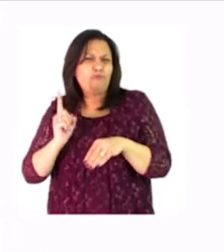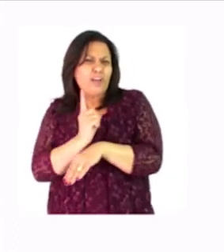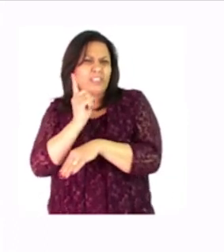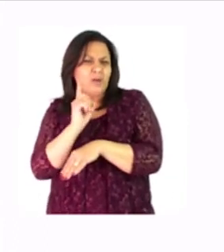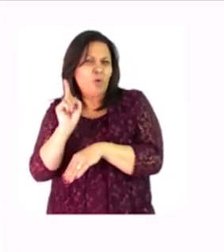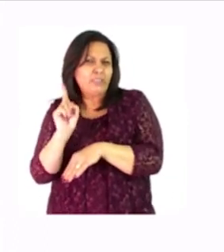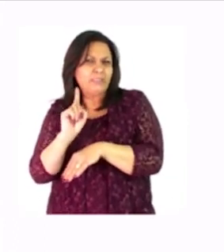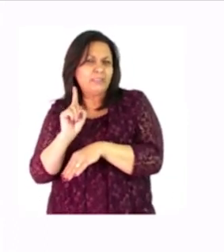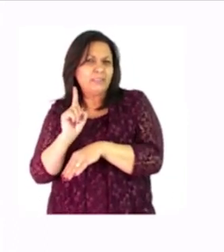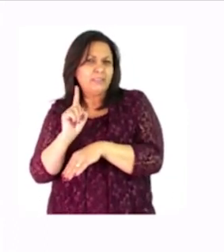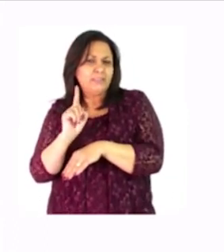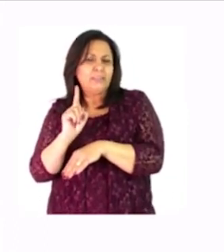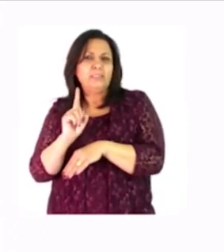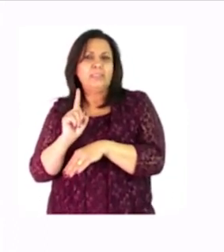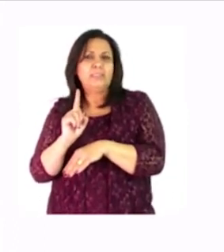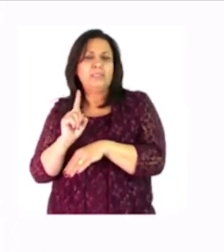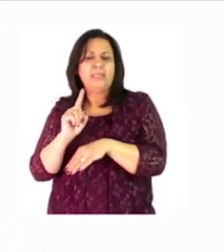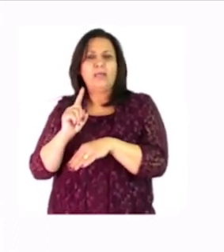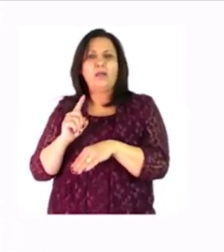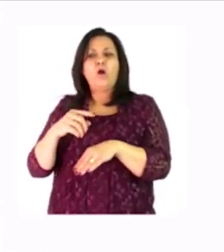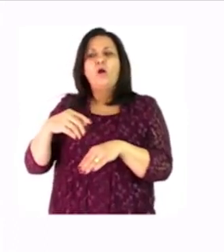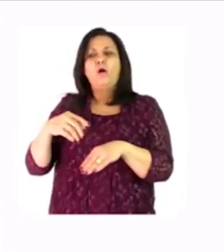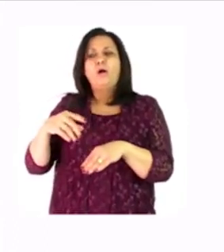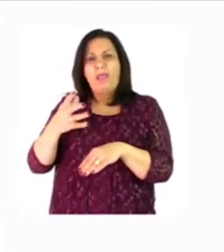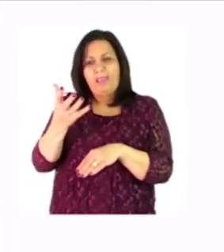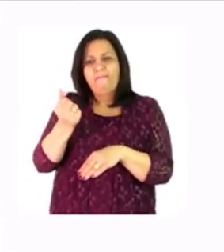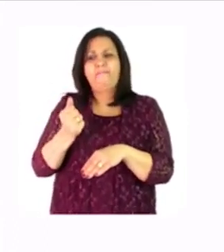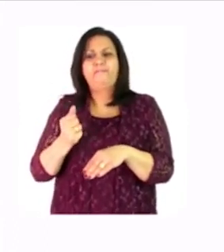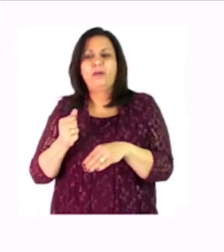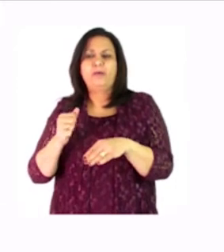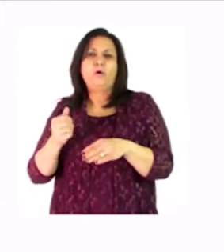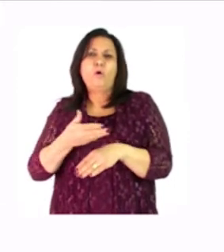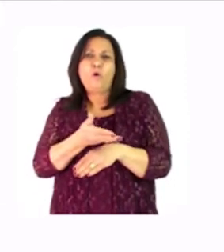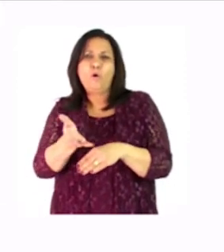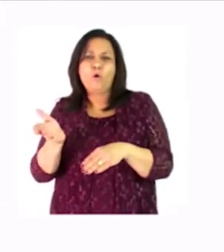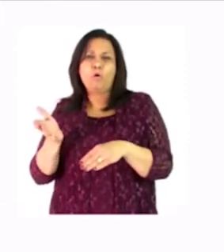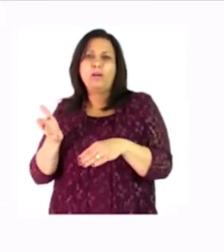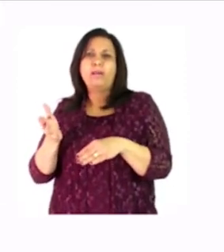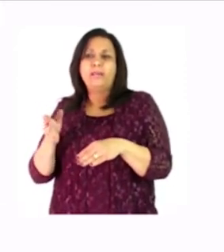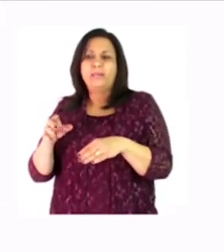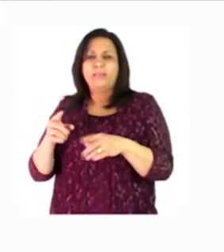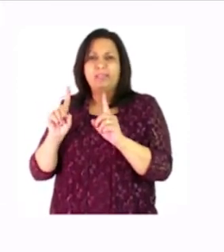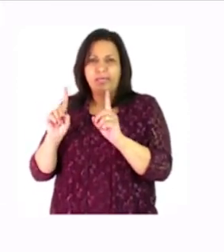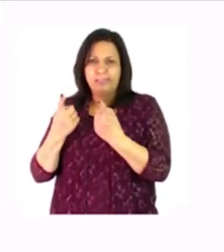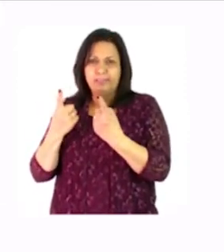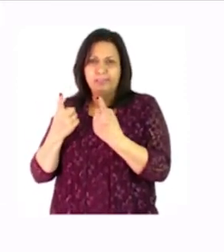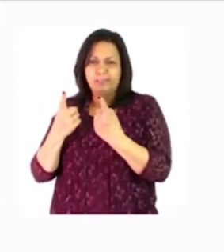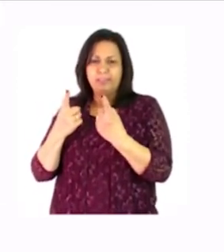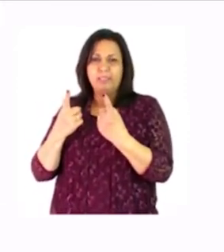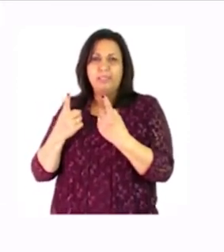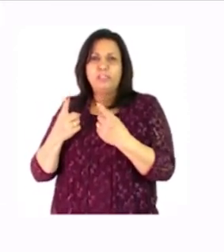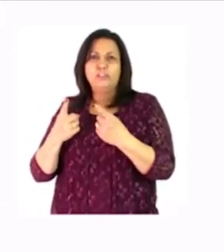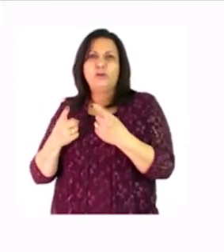she should have all her ingredients with her which is the eggs the flour the